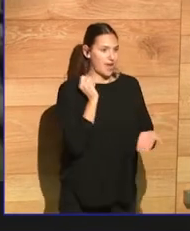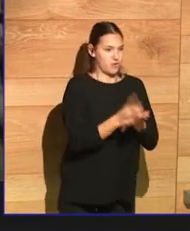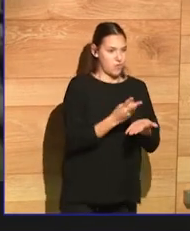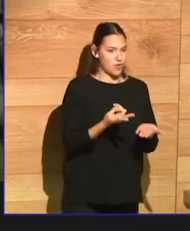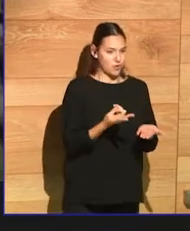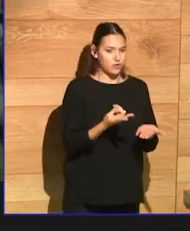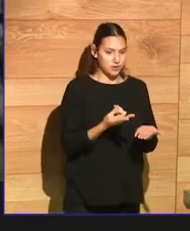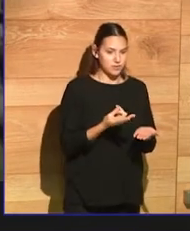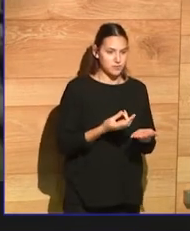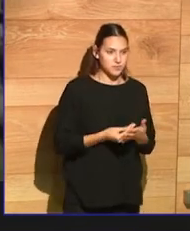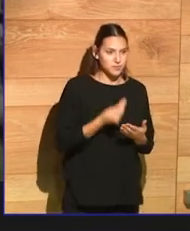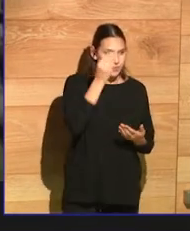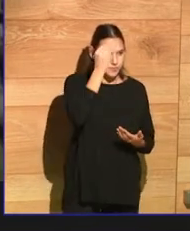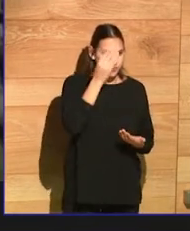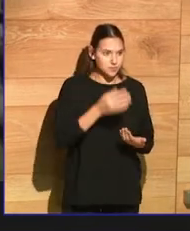the abyss?